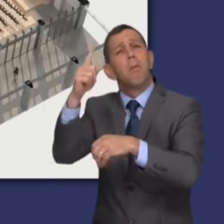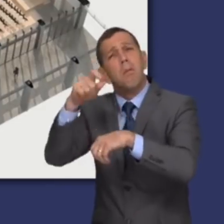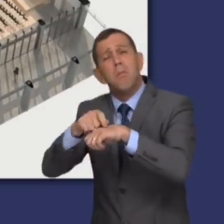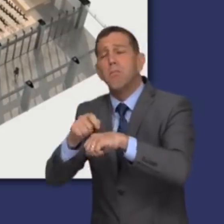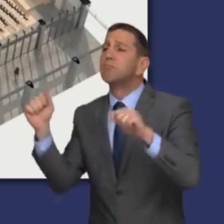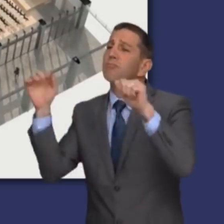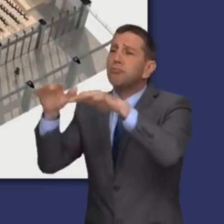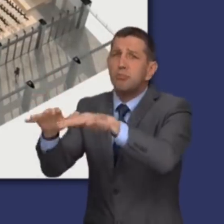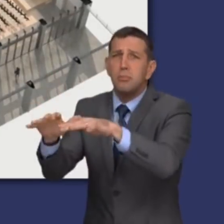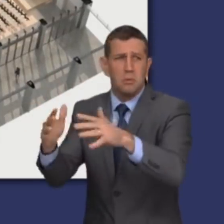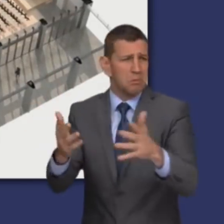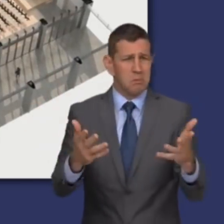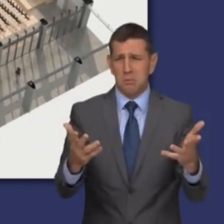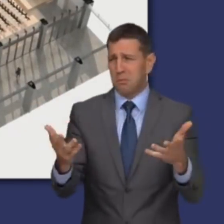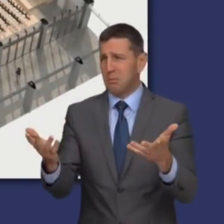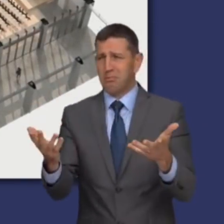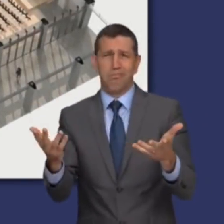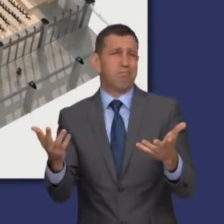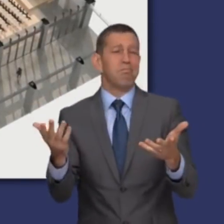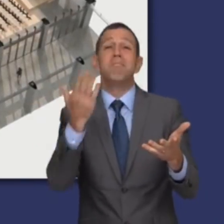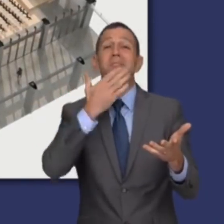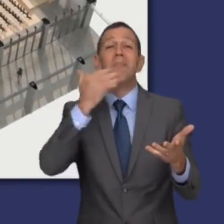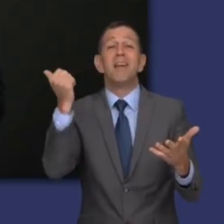for various uses.